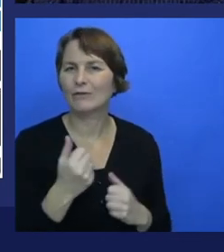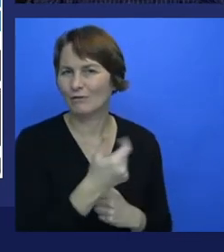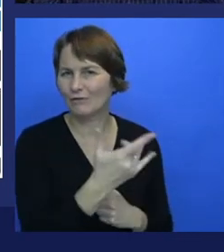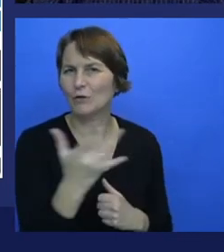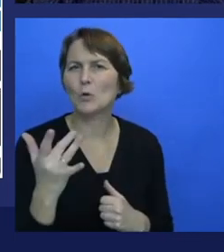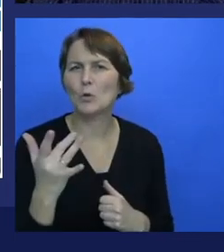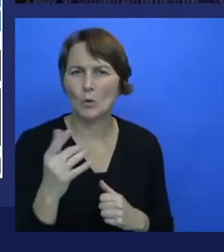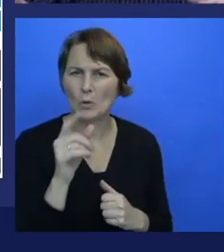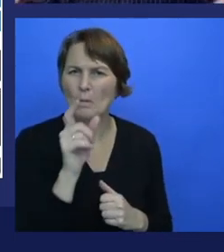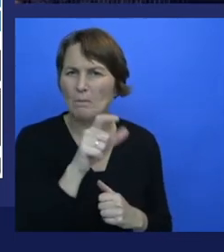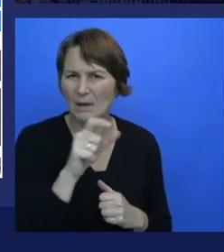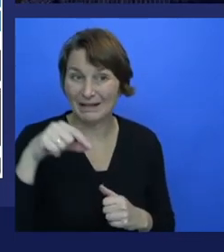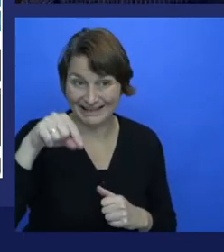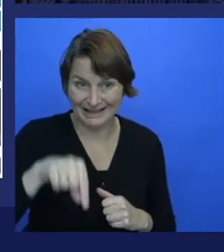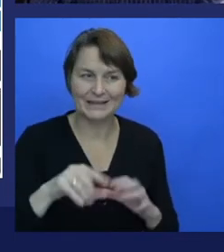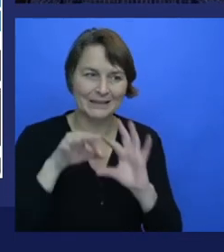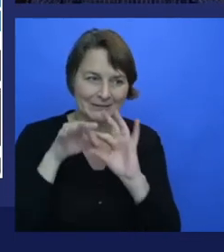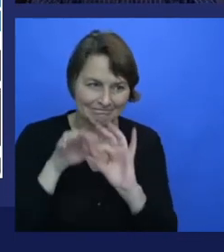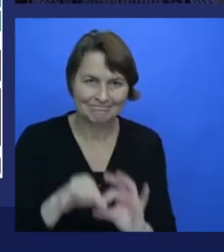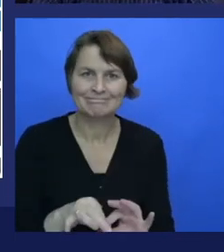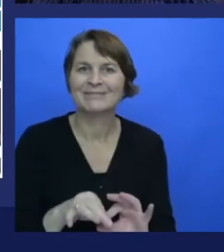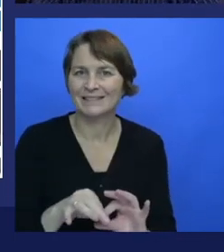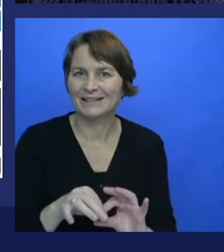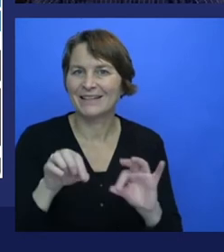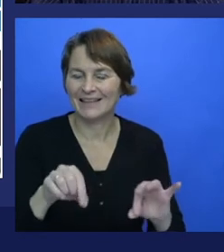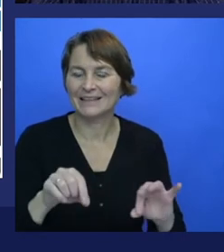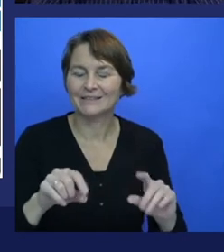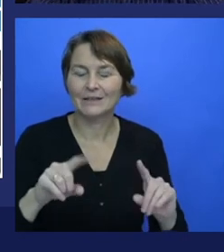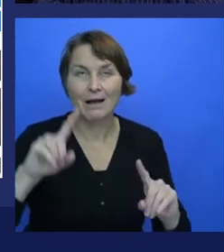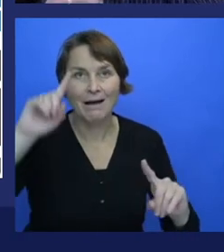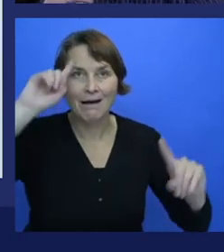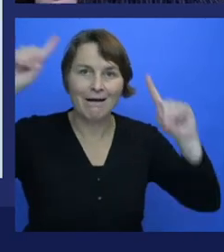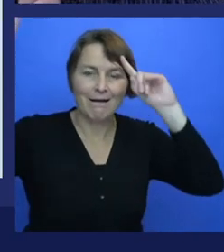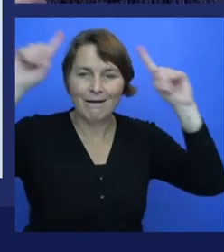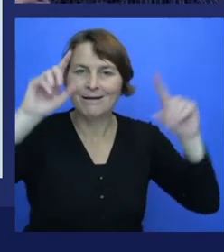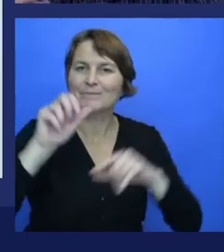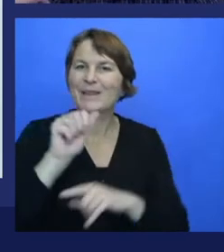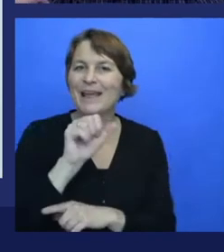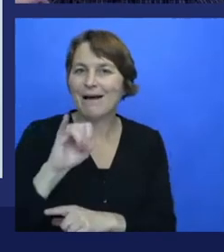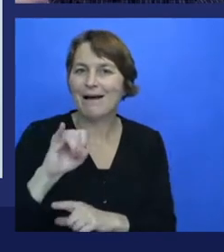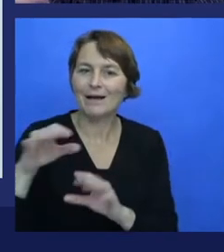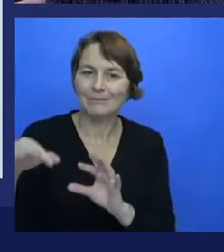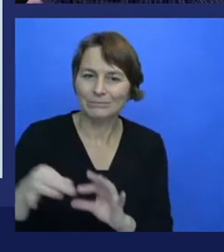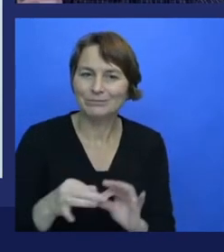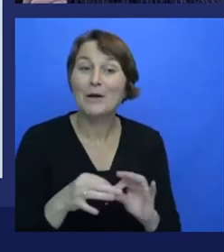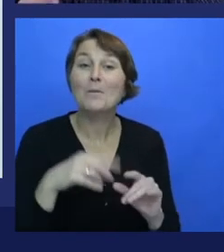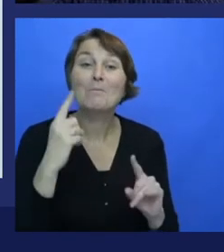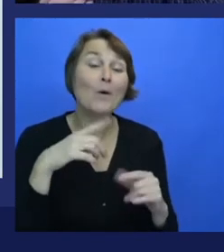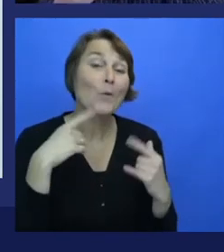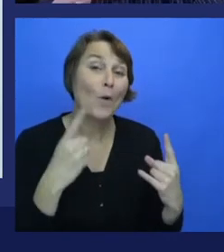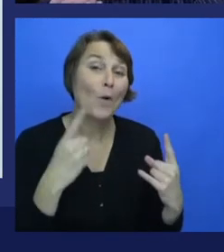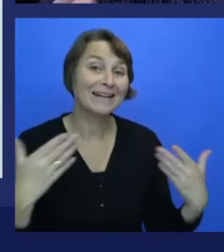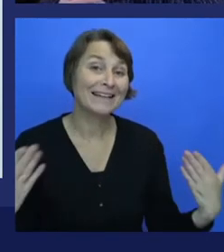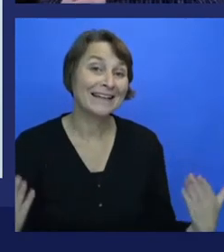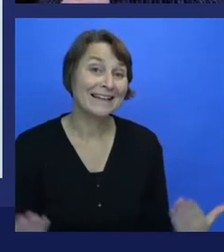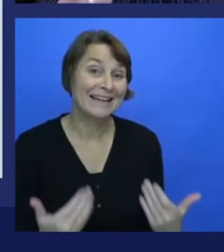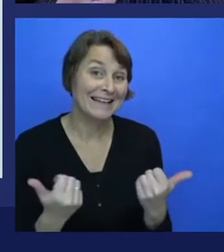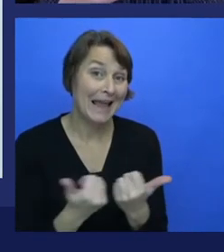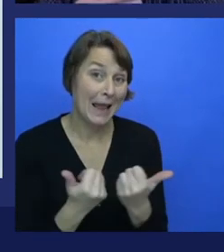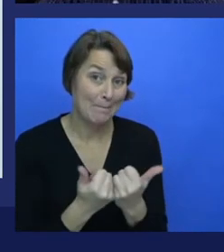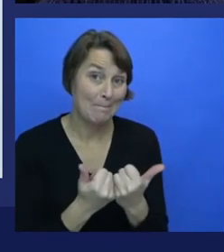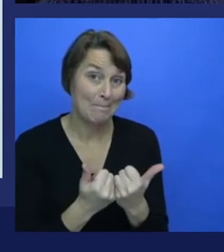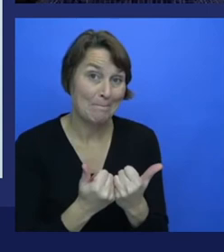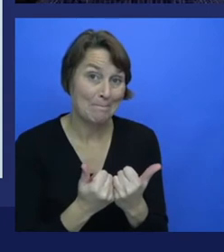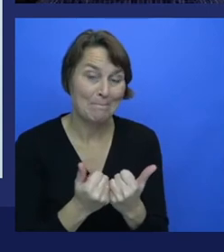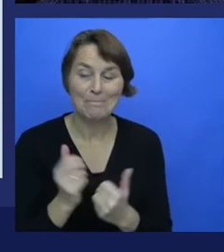people in this field that ascend it all at the same time. I do want to talk about Go because I think it's got a great corollary to the